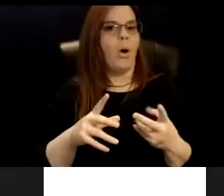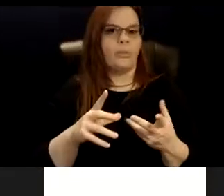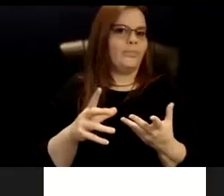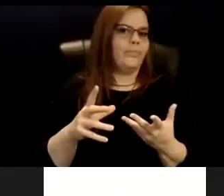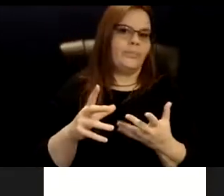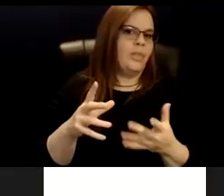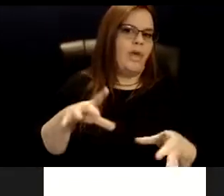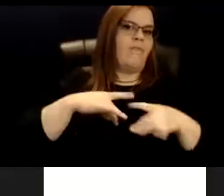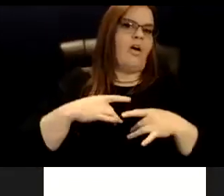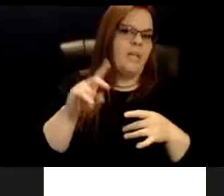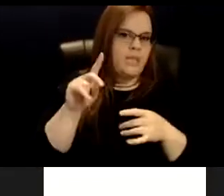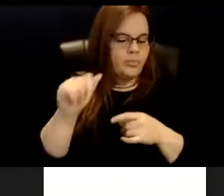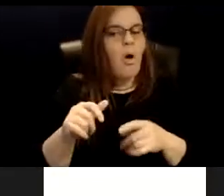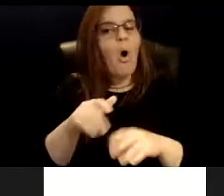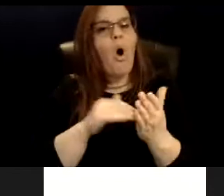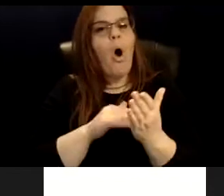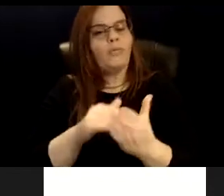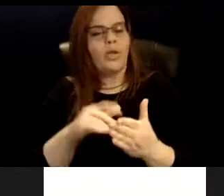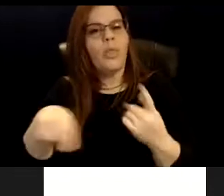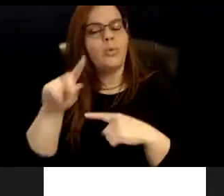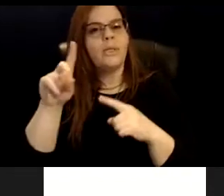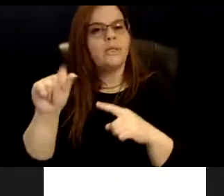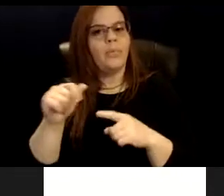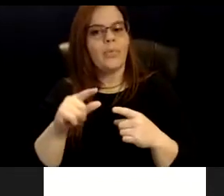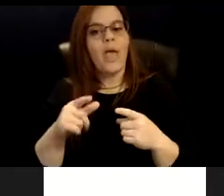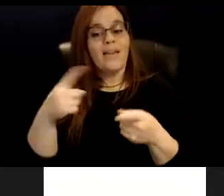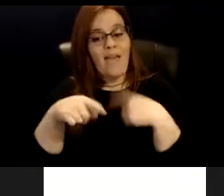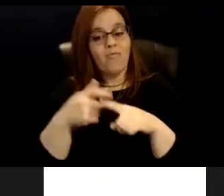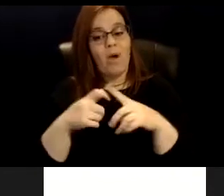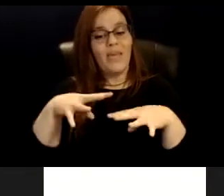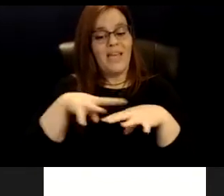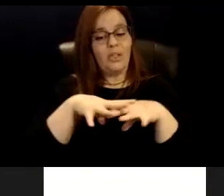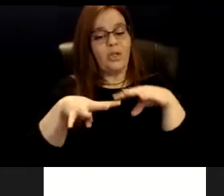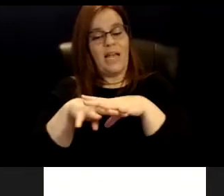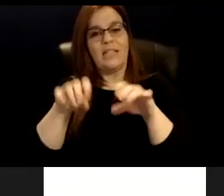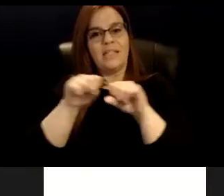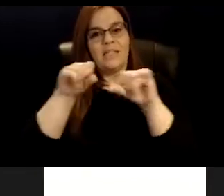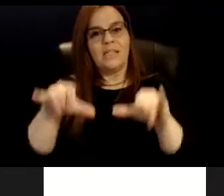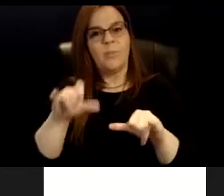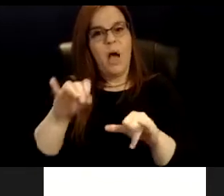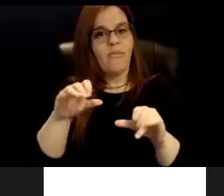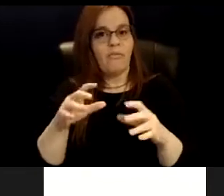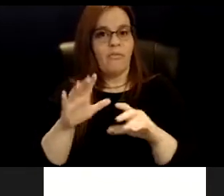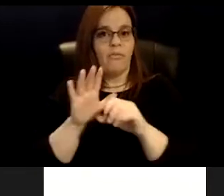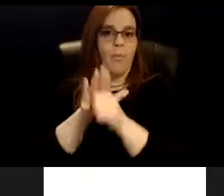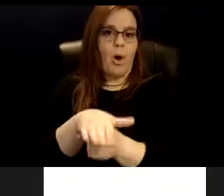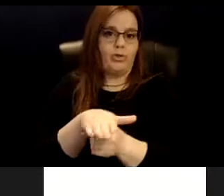a lot of times came from intersecting systems of oppression. My family primarily